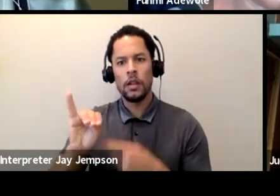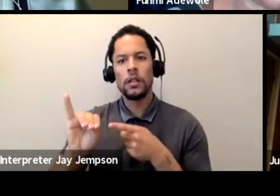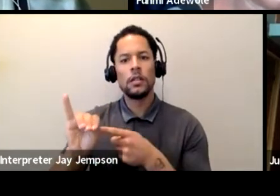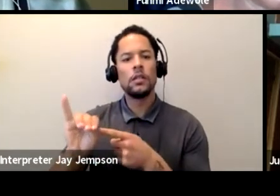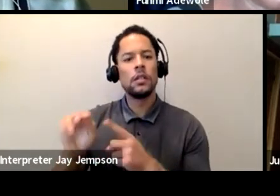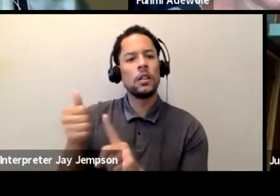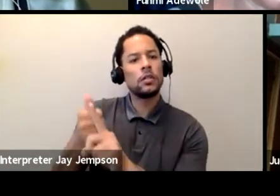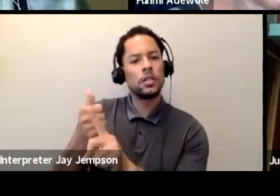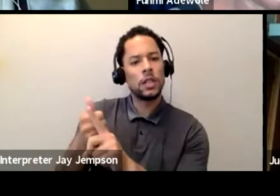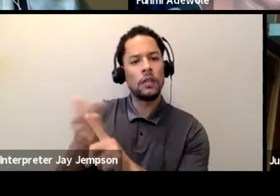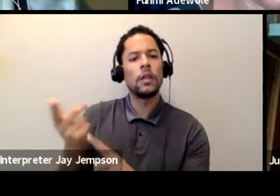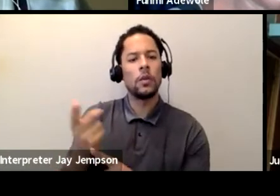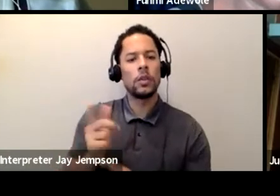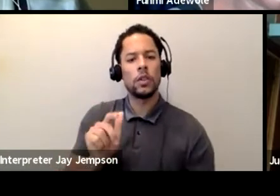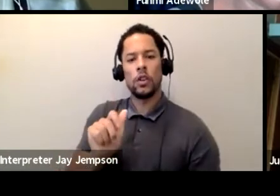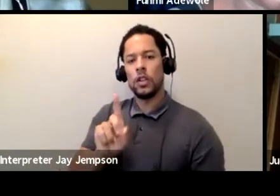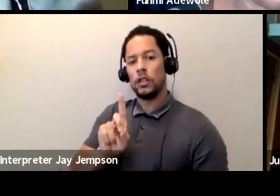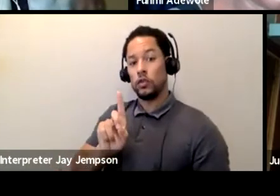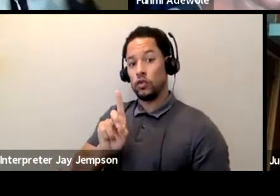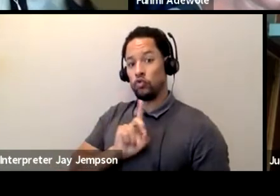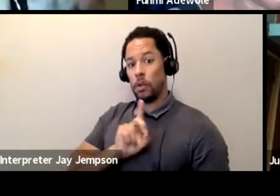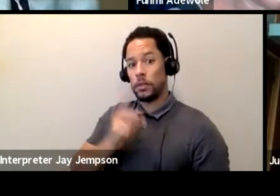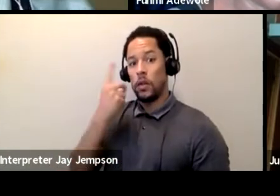dramatogged the other, another person.